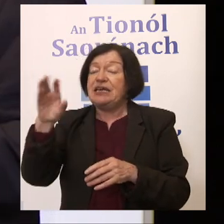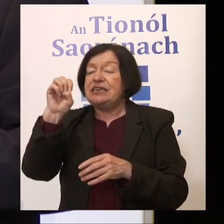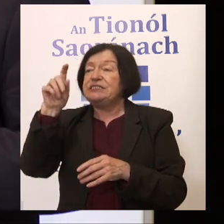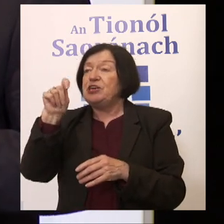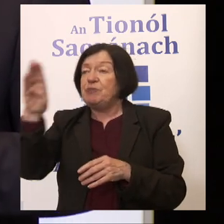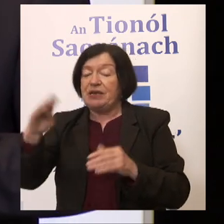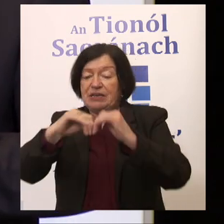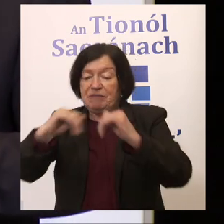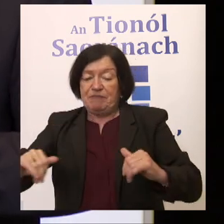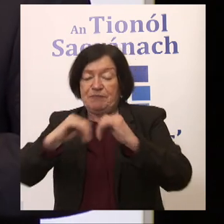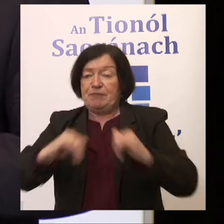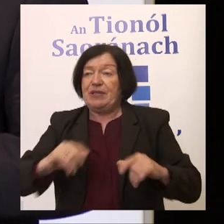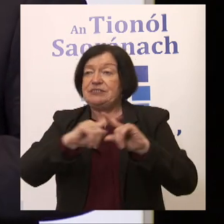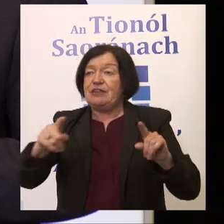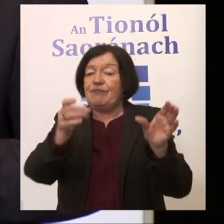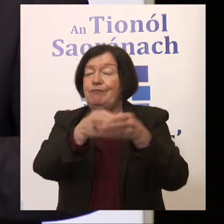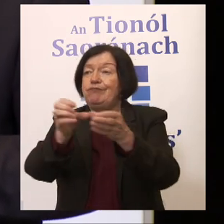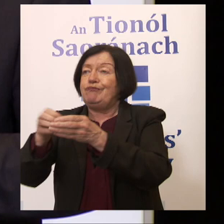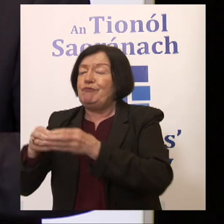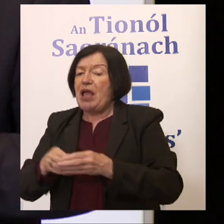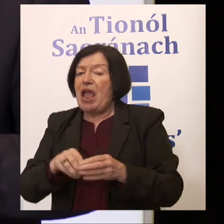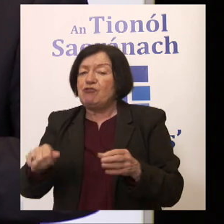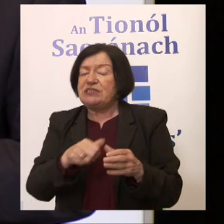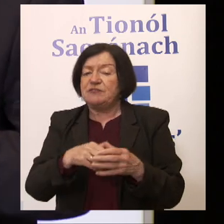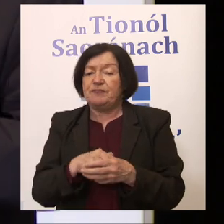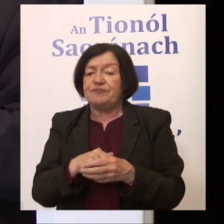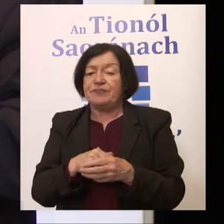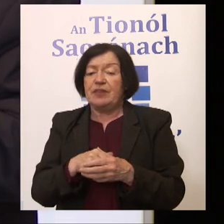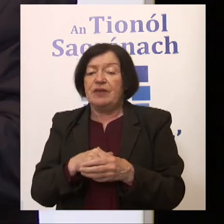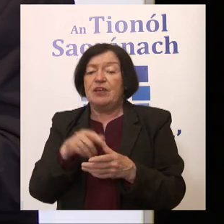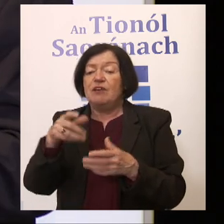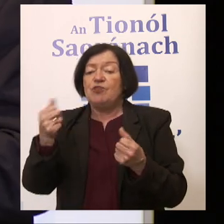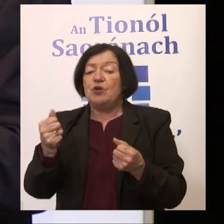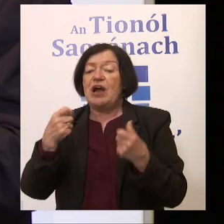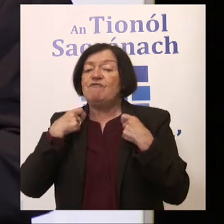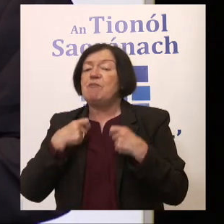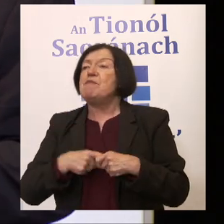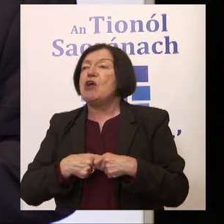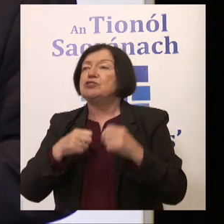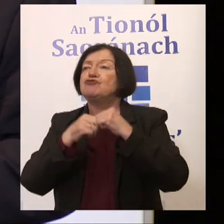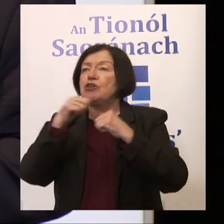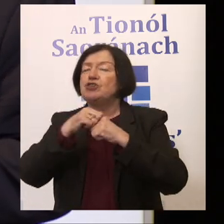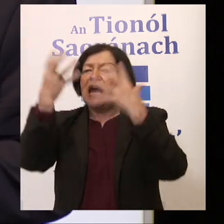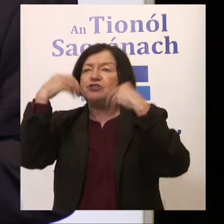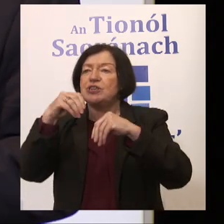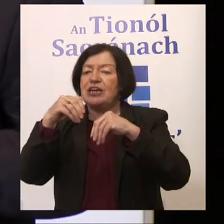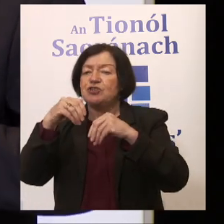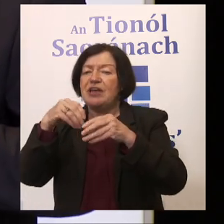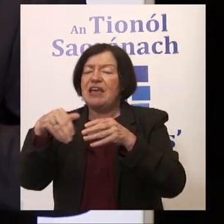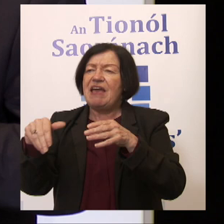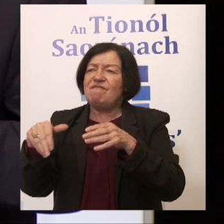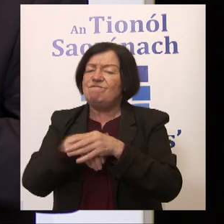splitting those between the constituent municipalities. So if you had a mayoral structure or an education structure working within this,